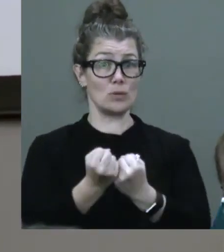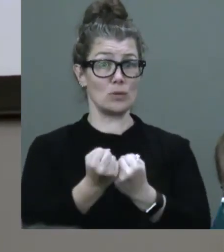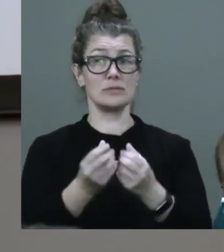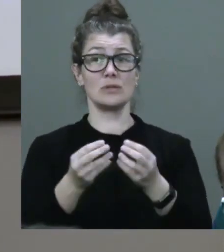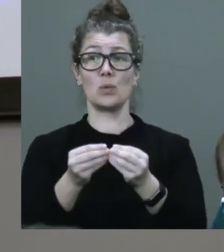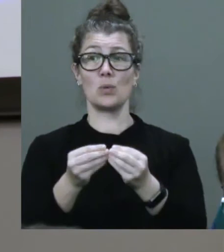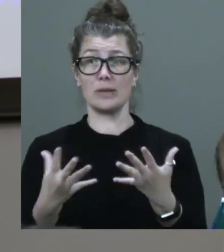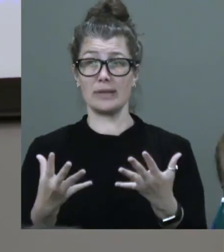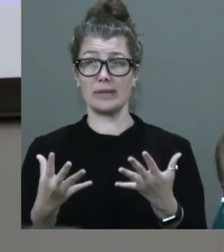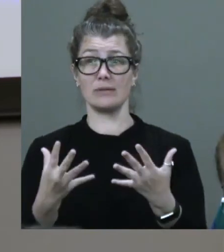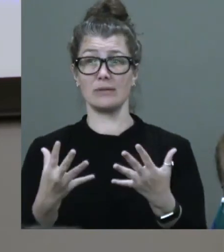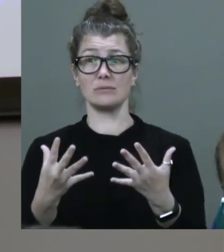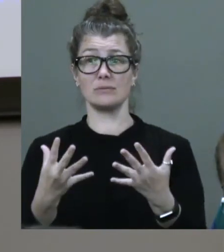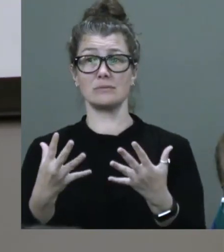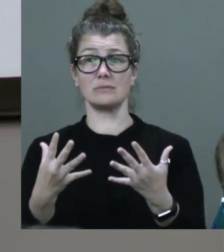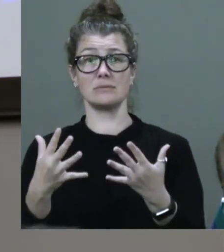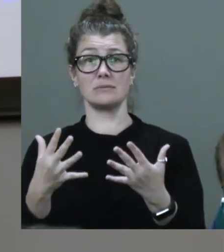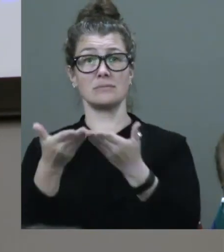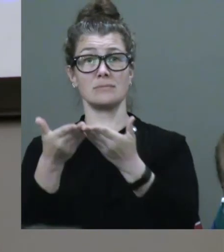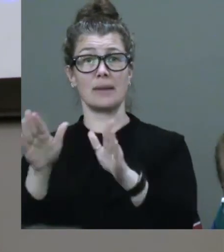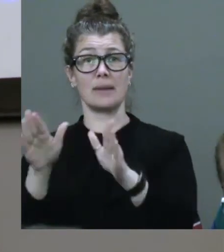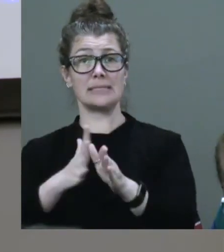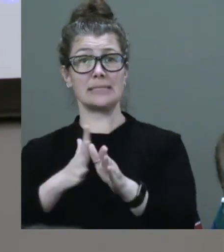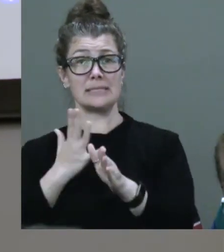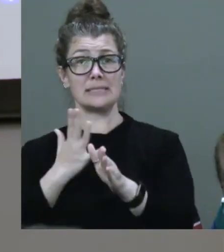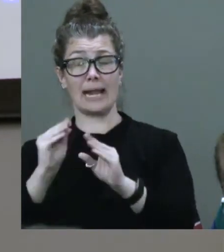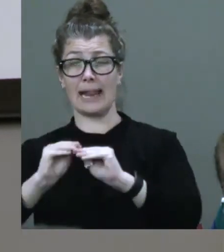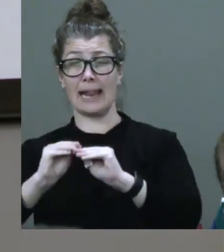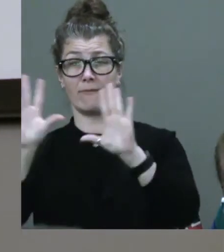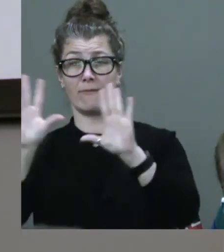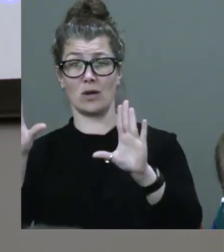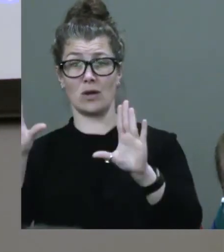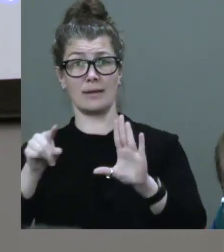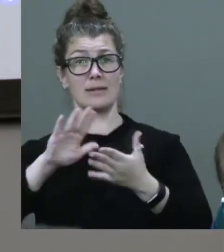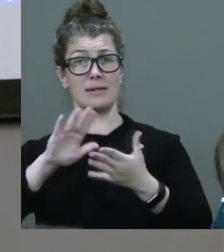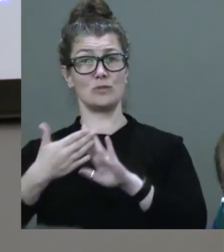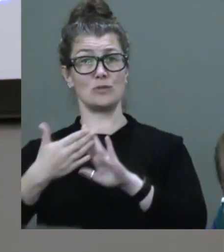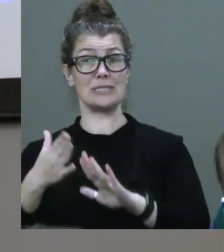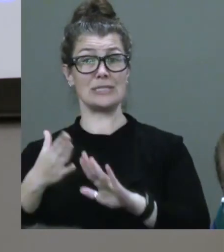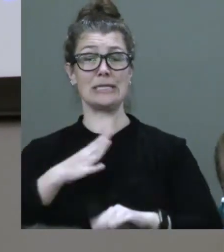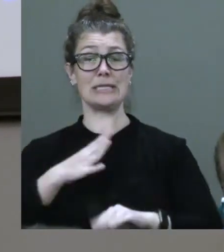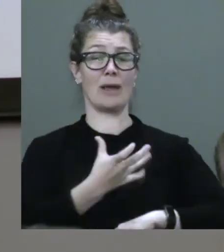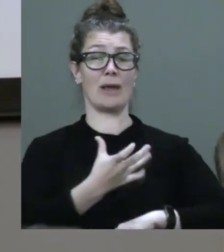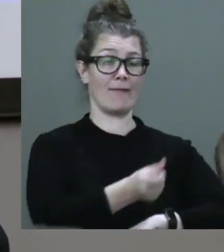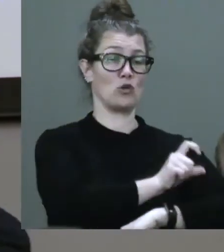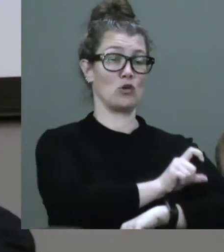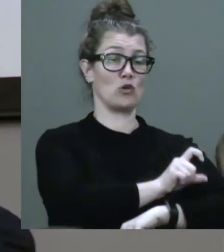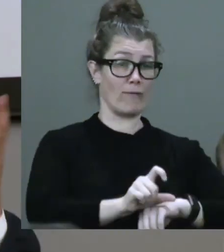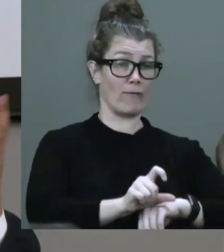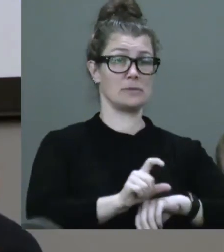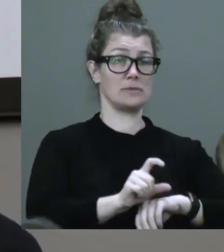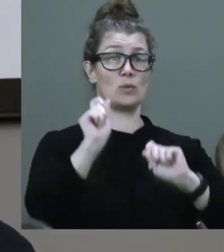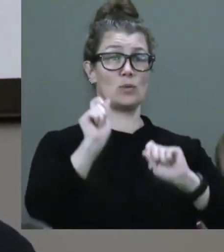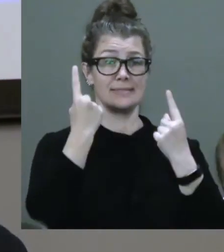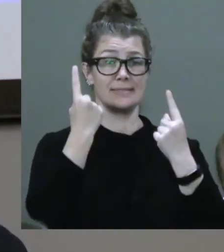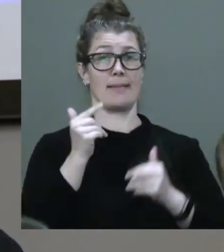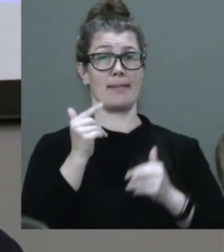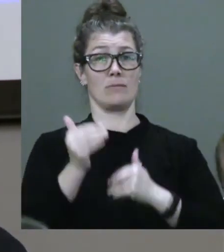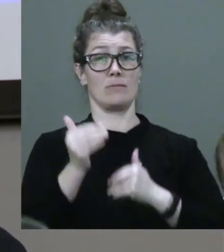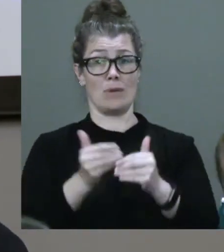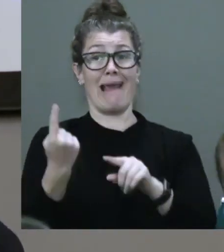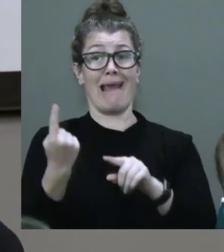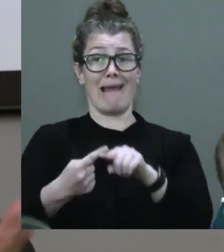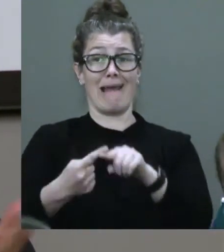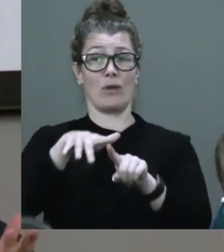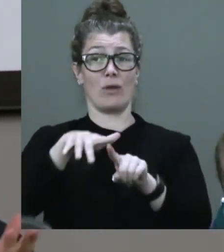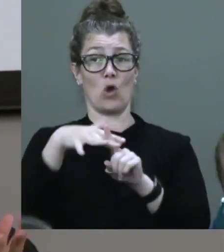processes are clarified, unless the community has confidence, understands the process and the context,